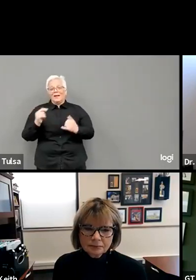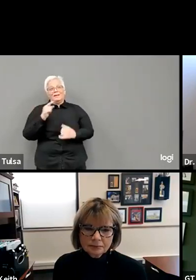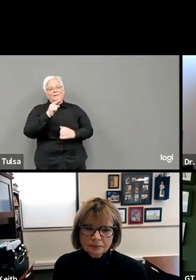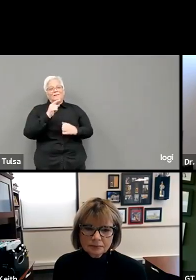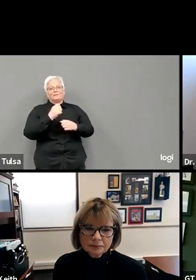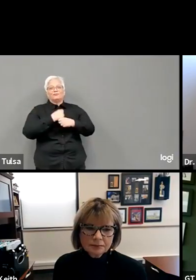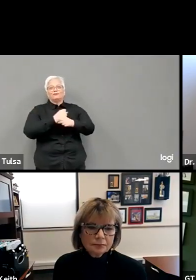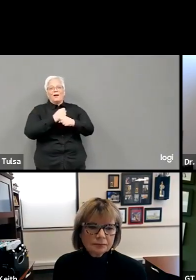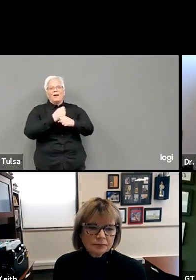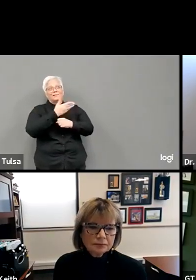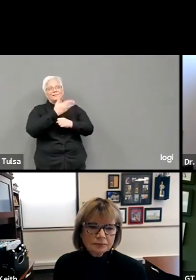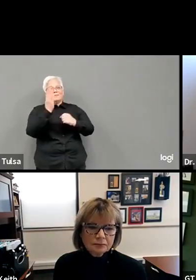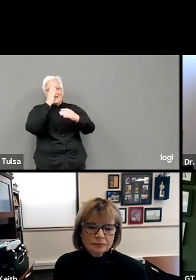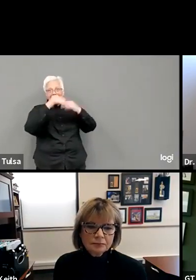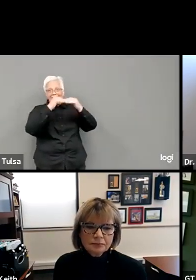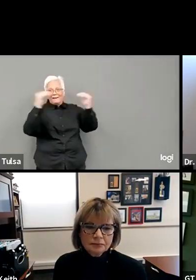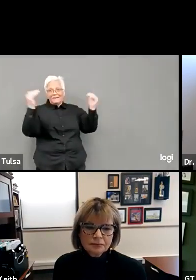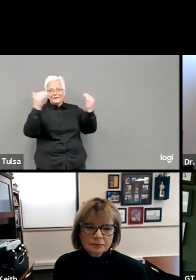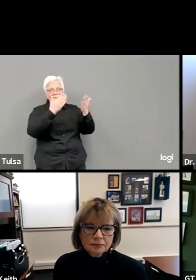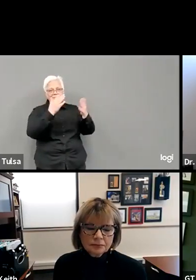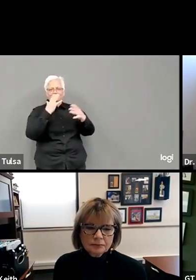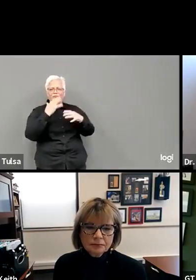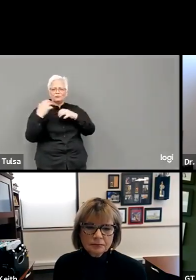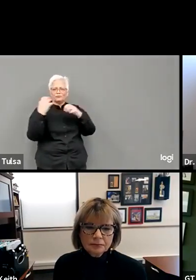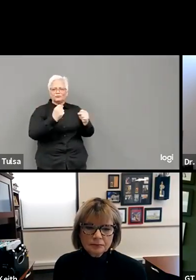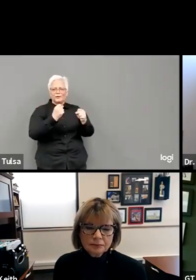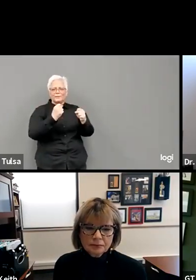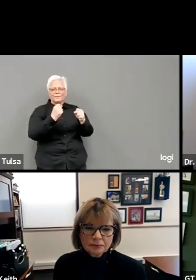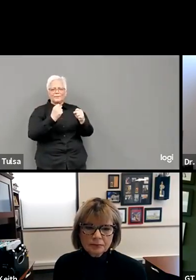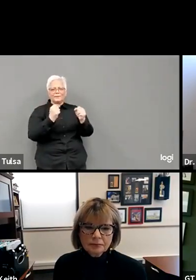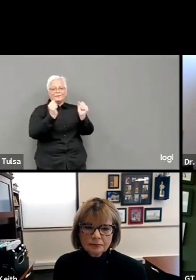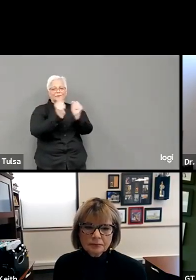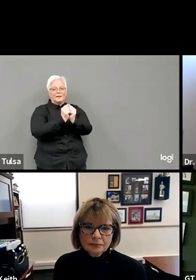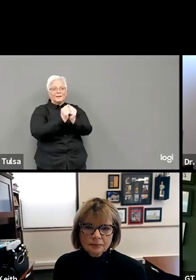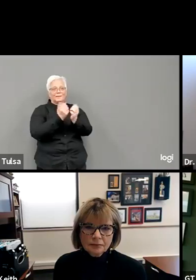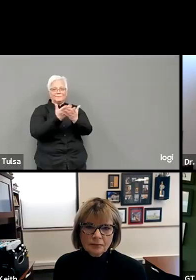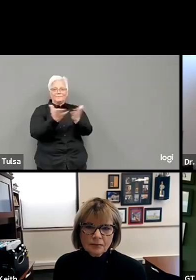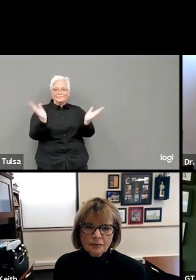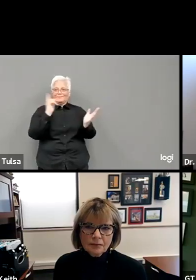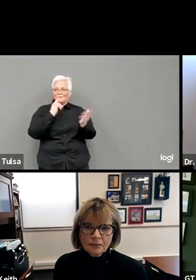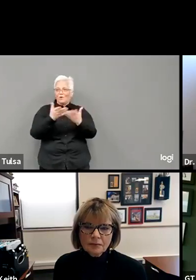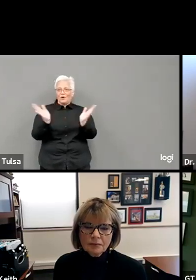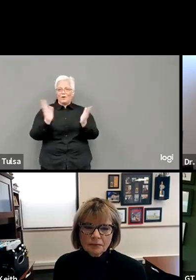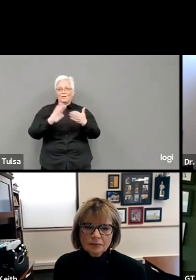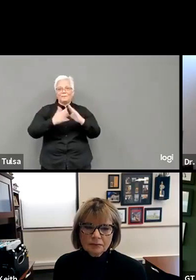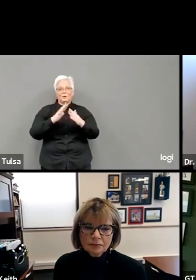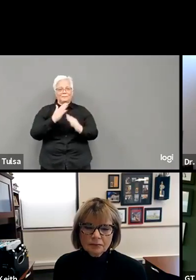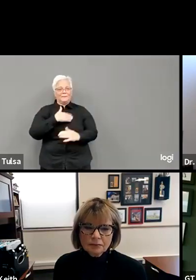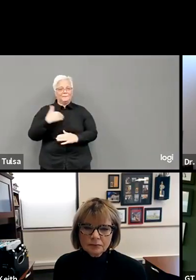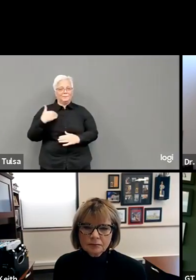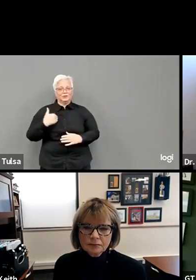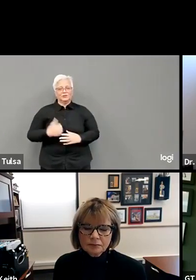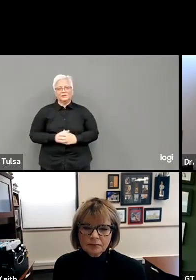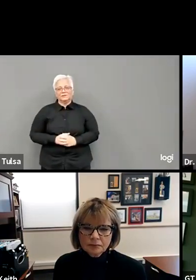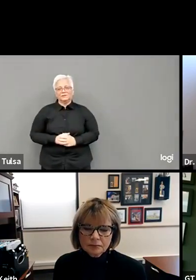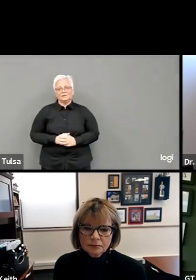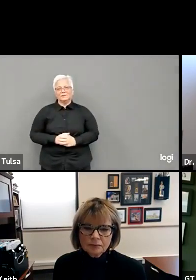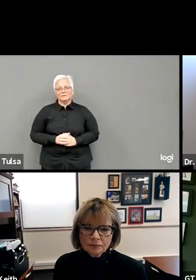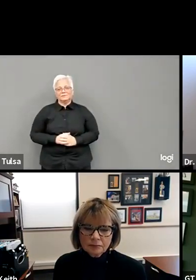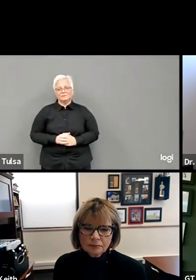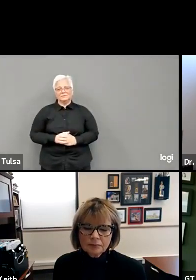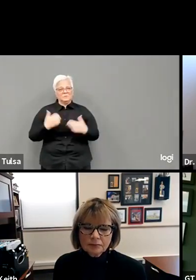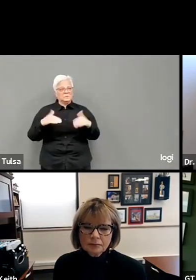for your strength, faith, hope, hope, and unity for all of our community members. As we are facing difficult times,